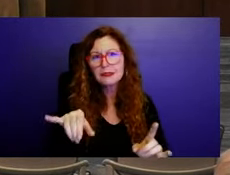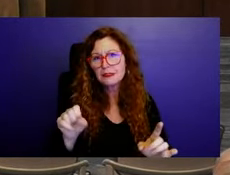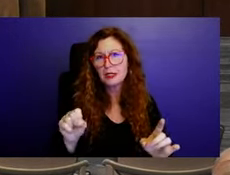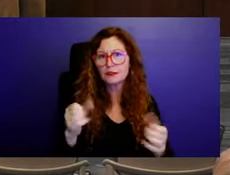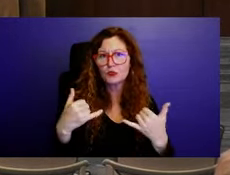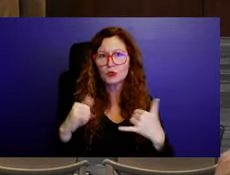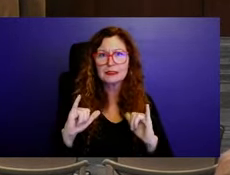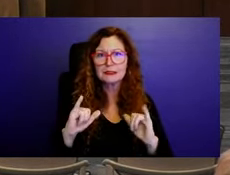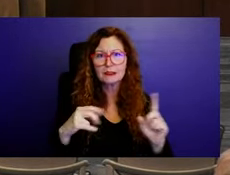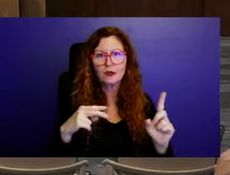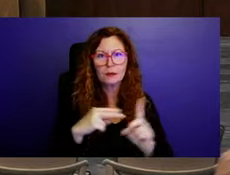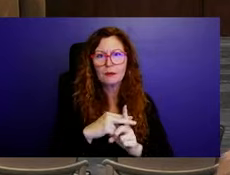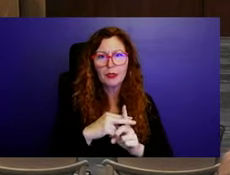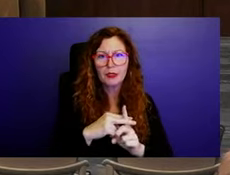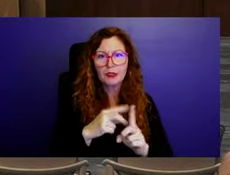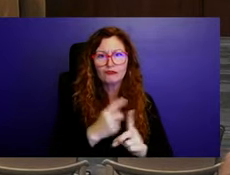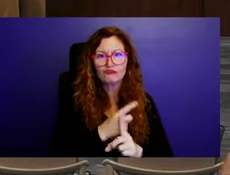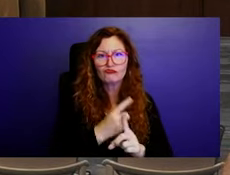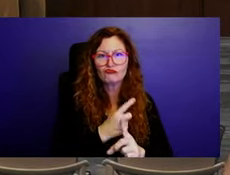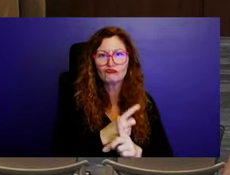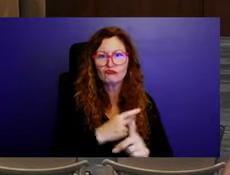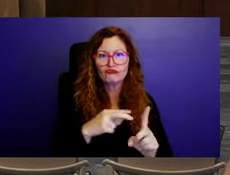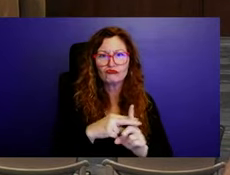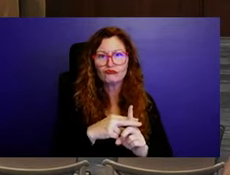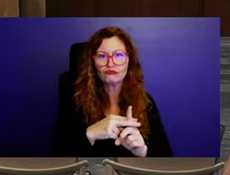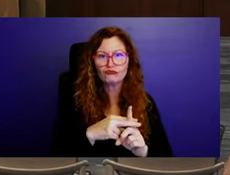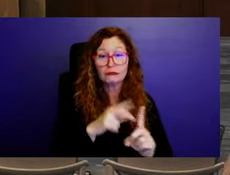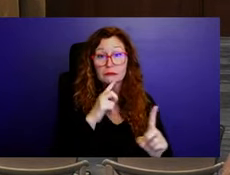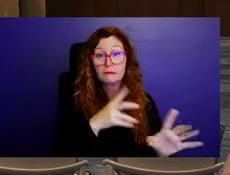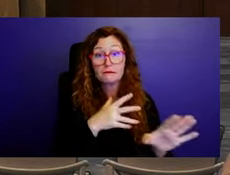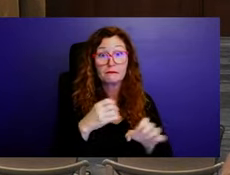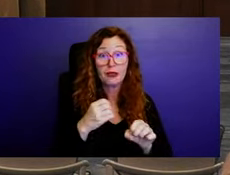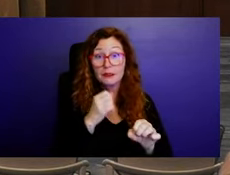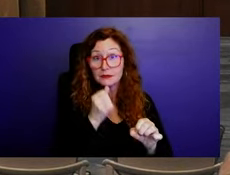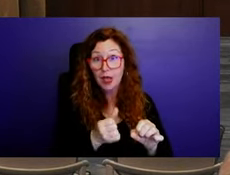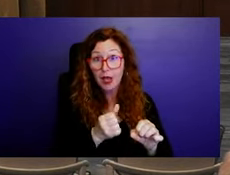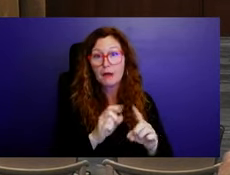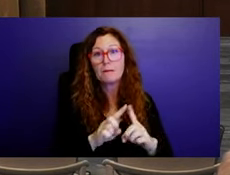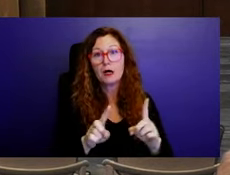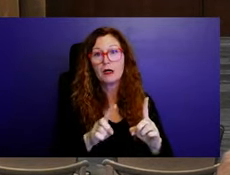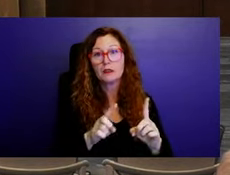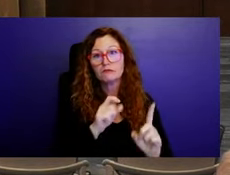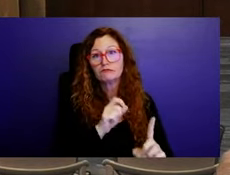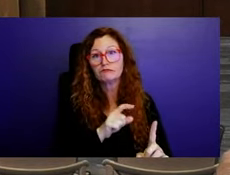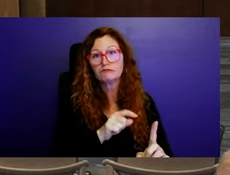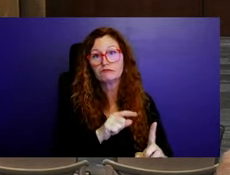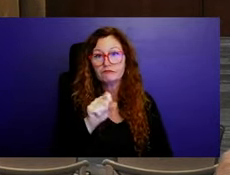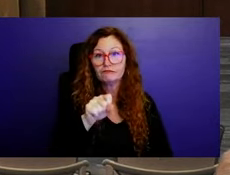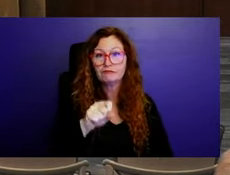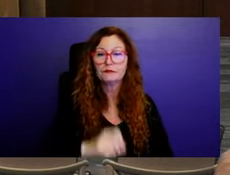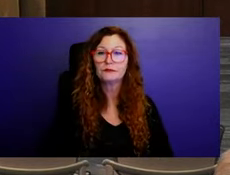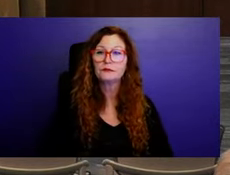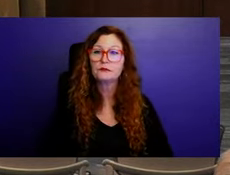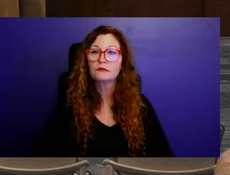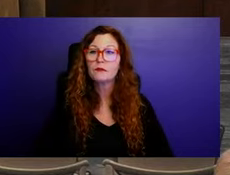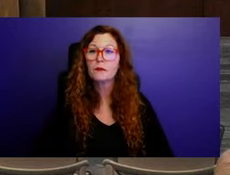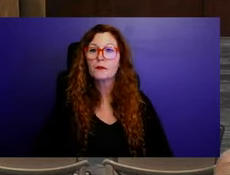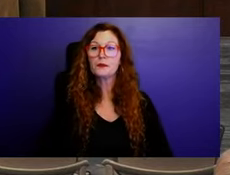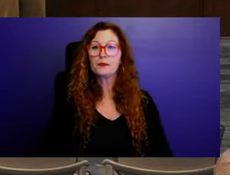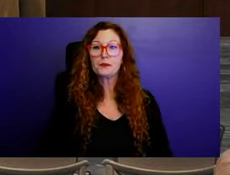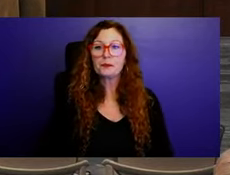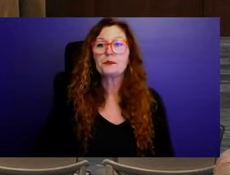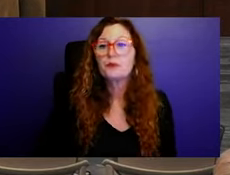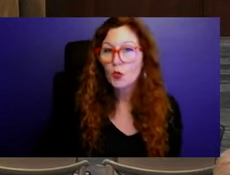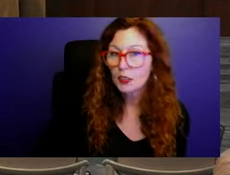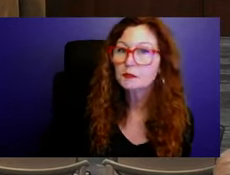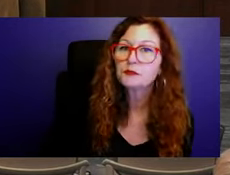plug in to a regular outlet. Right. It's not a fast charger, but it charges. Right. Okay. Yeah. No, I just wanted to make sure, I mean, there's residents and I mean, there